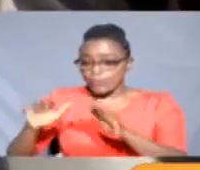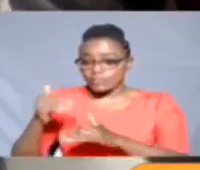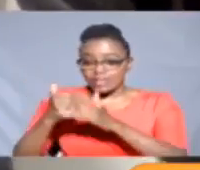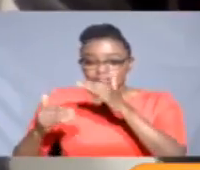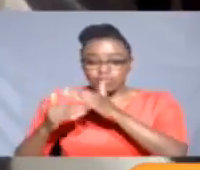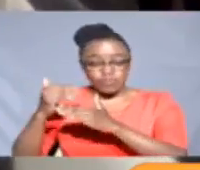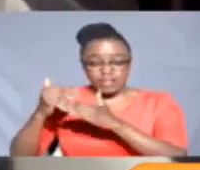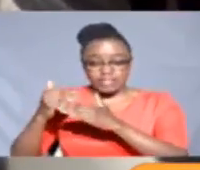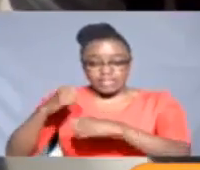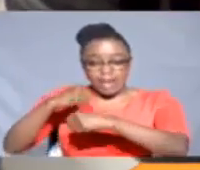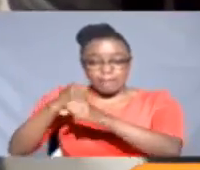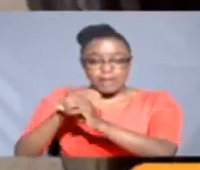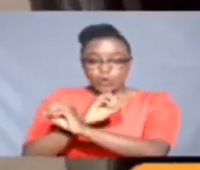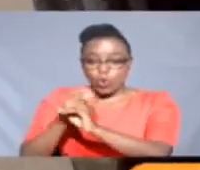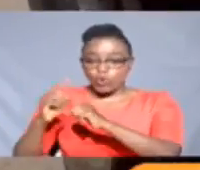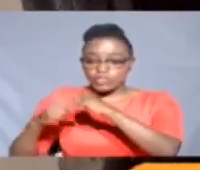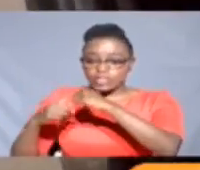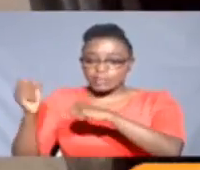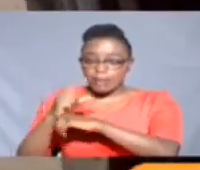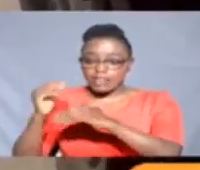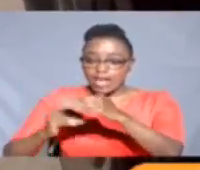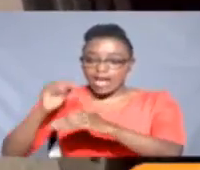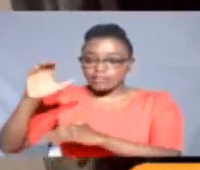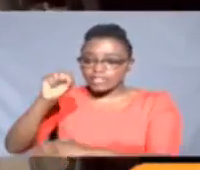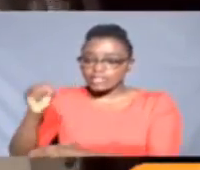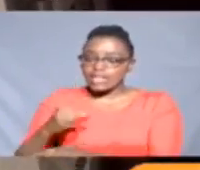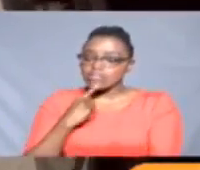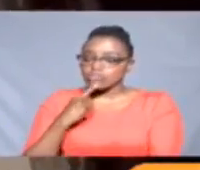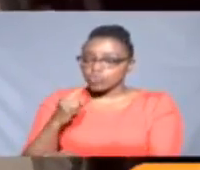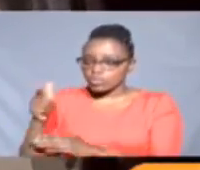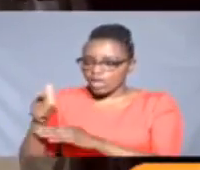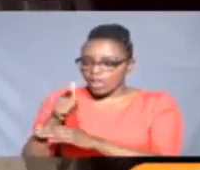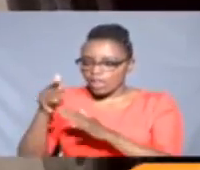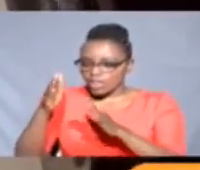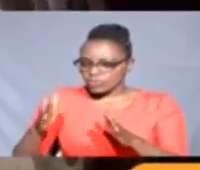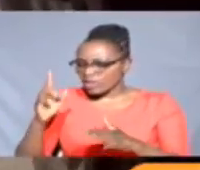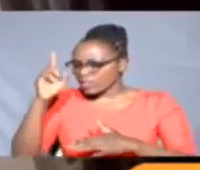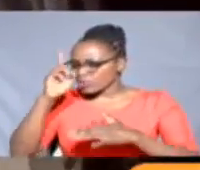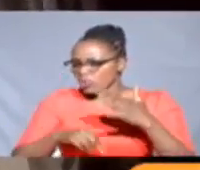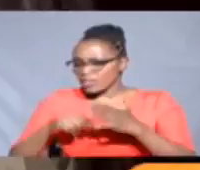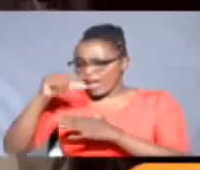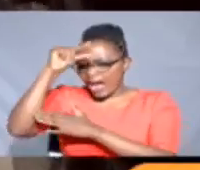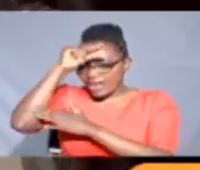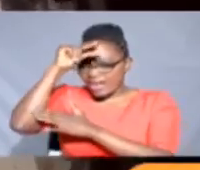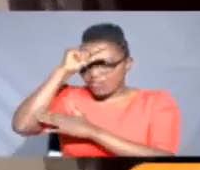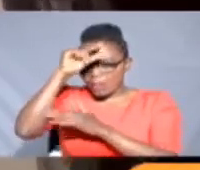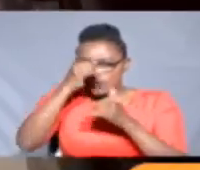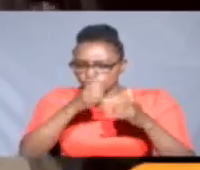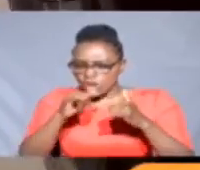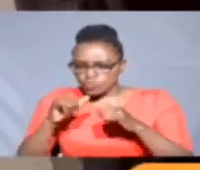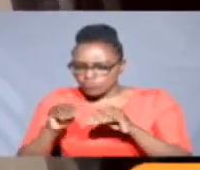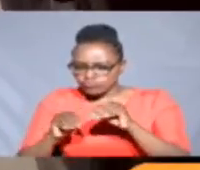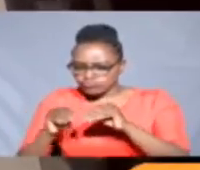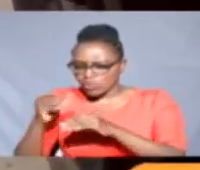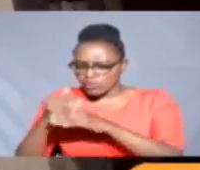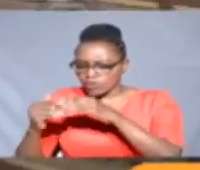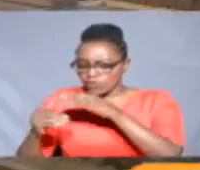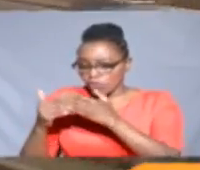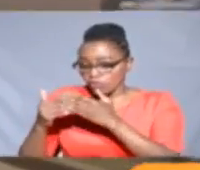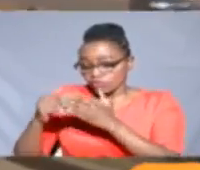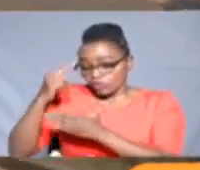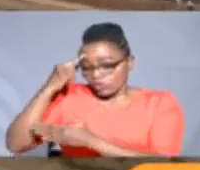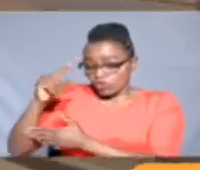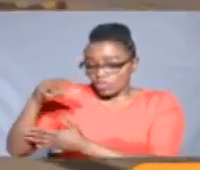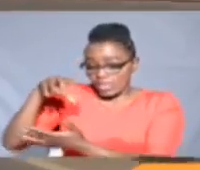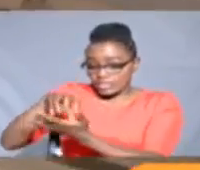being put in place. Six months after CS Mashare told journalists that the government was fast-tracking the construction of